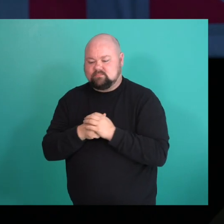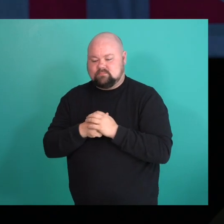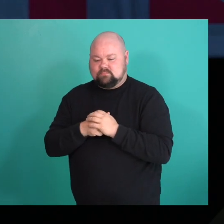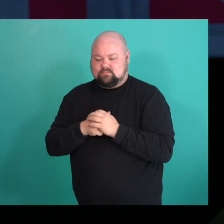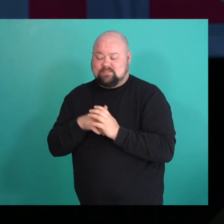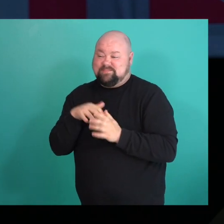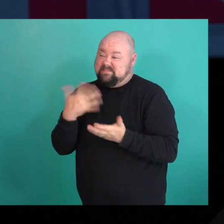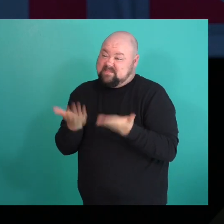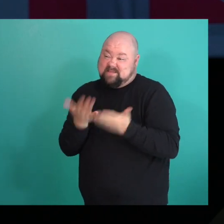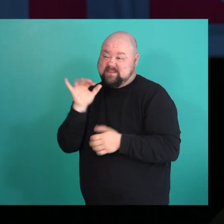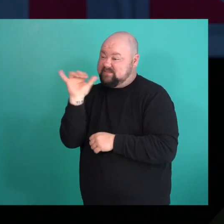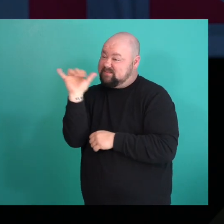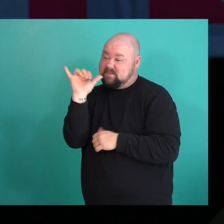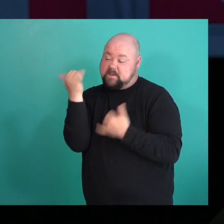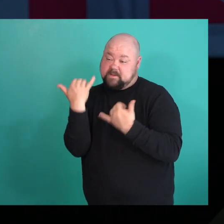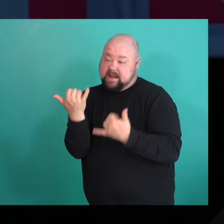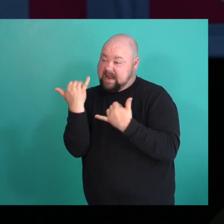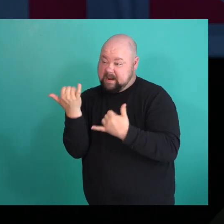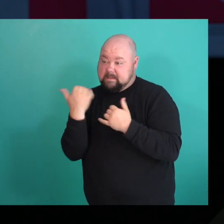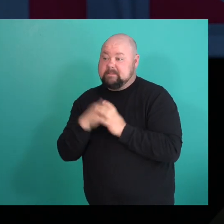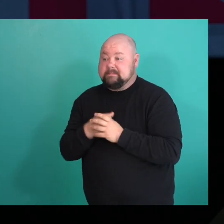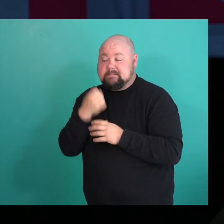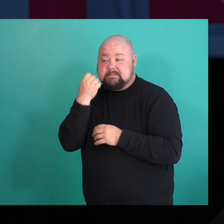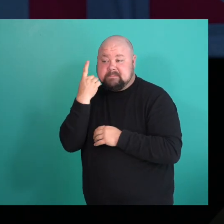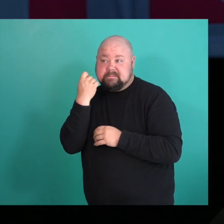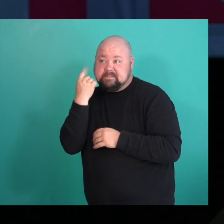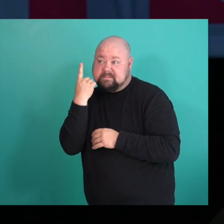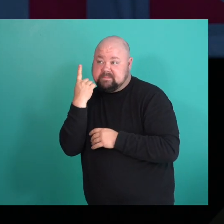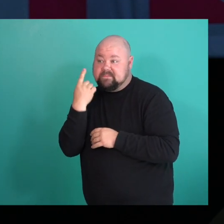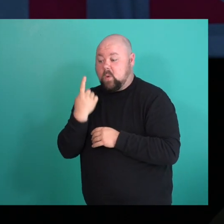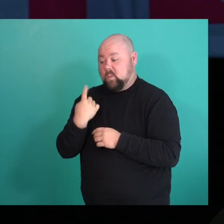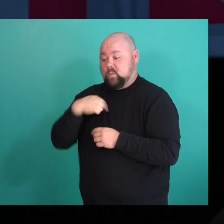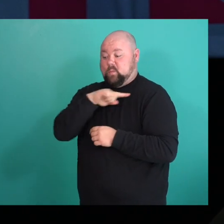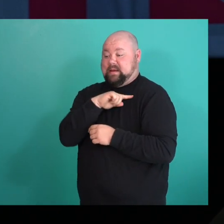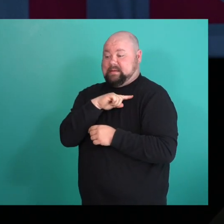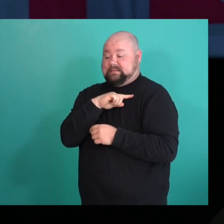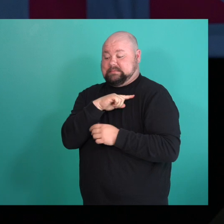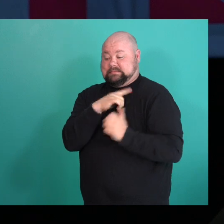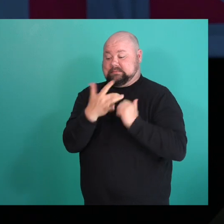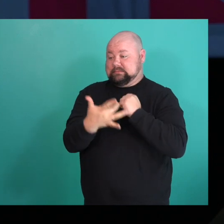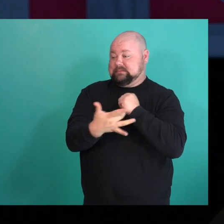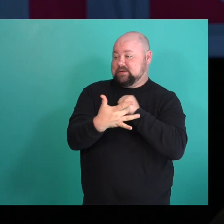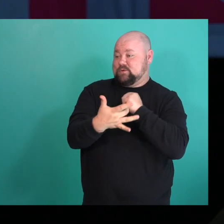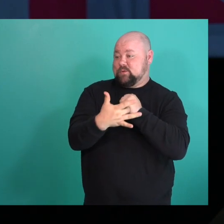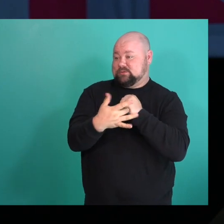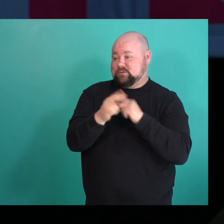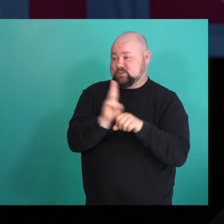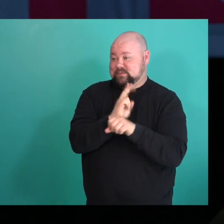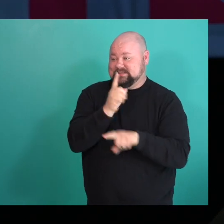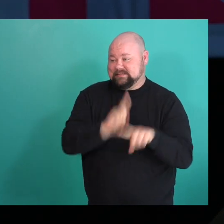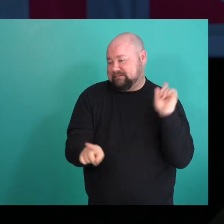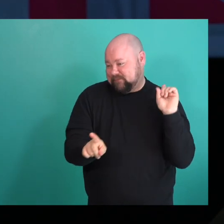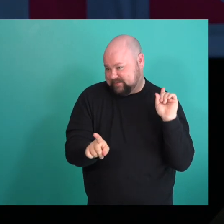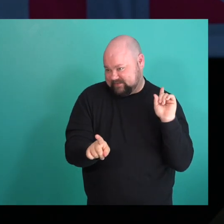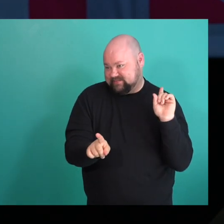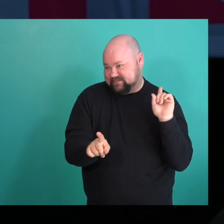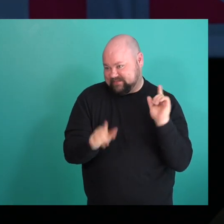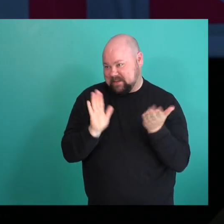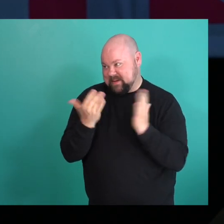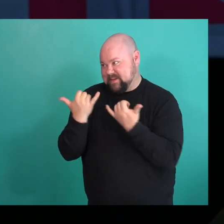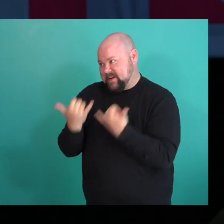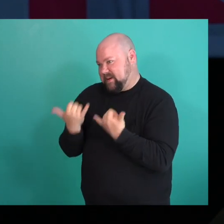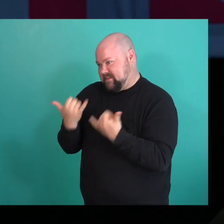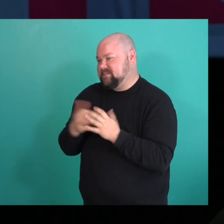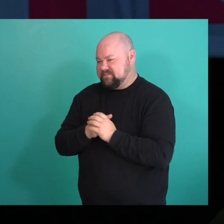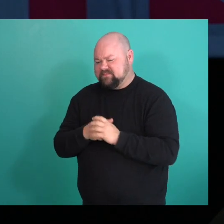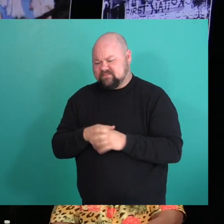exactly the same kind of thing that happens now. Just that we were using different sorts of technology in those days.